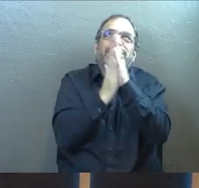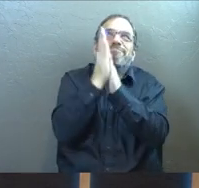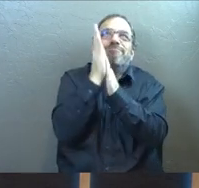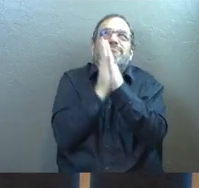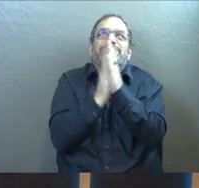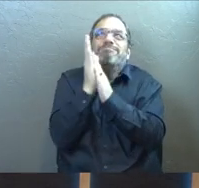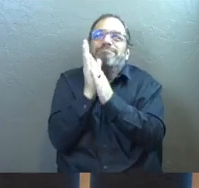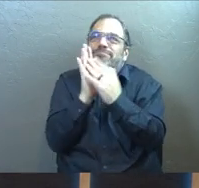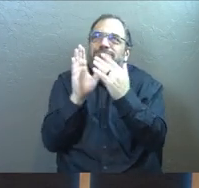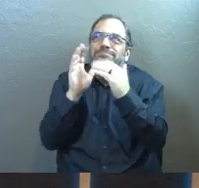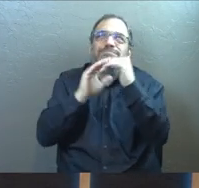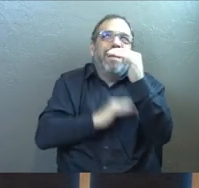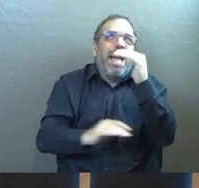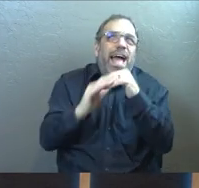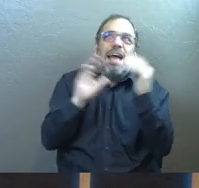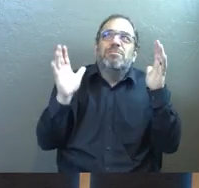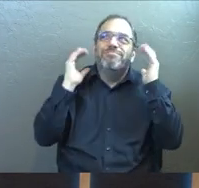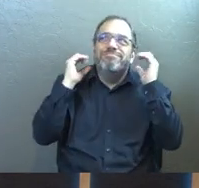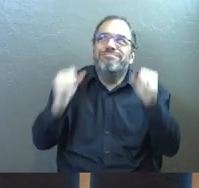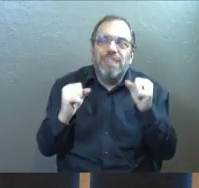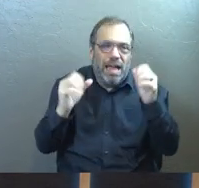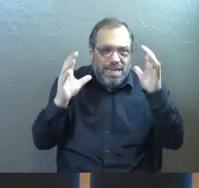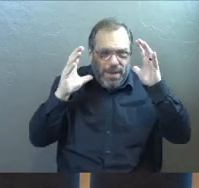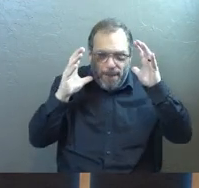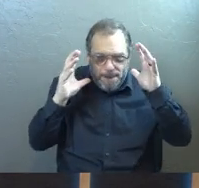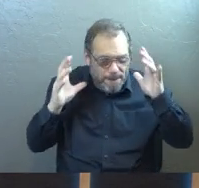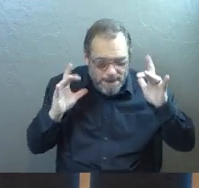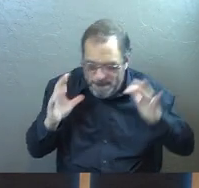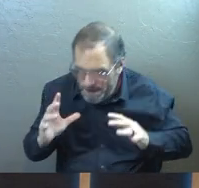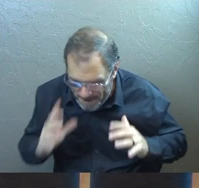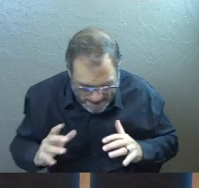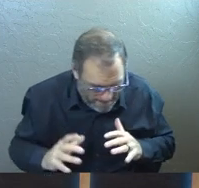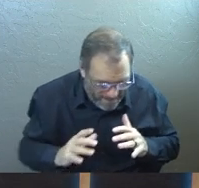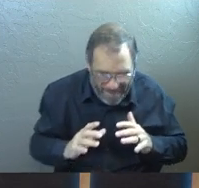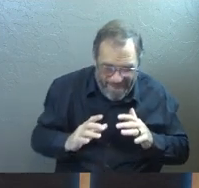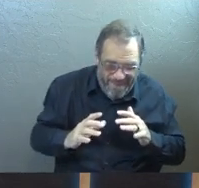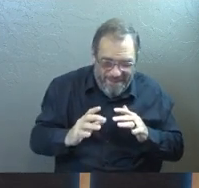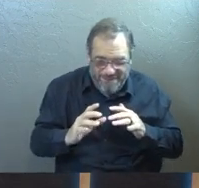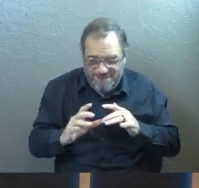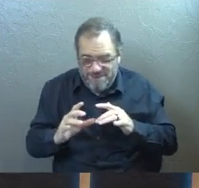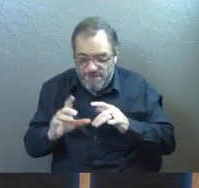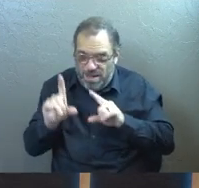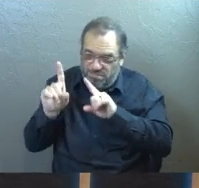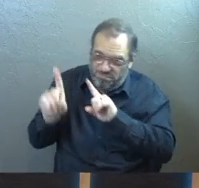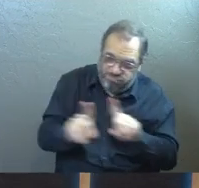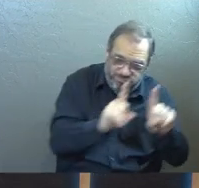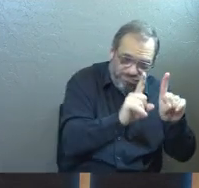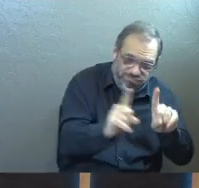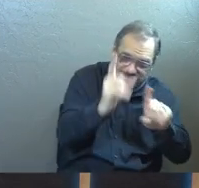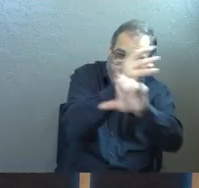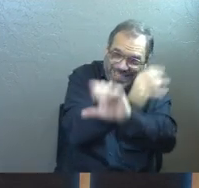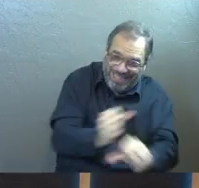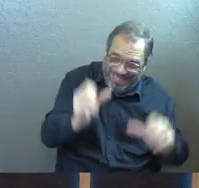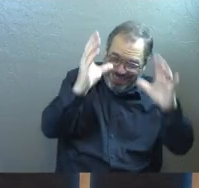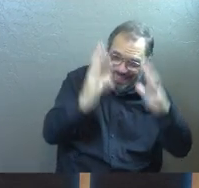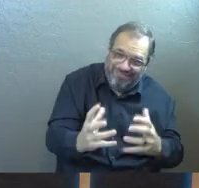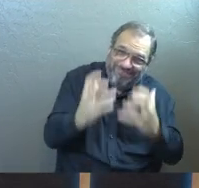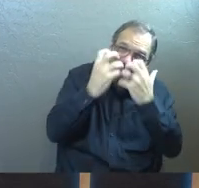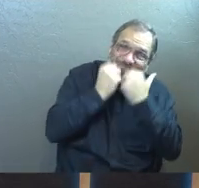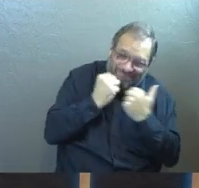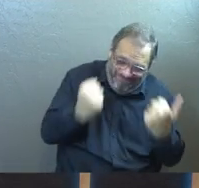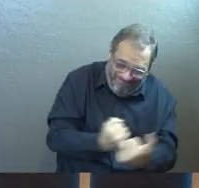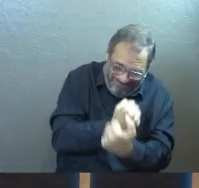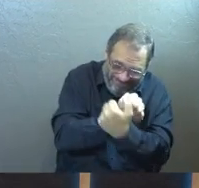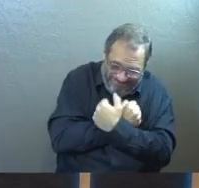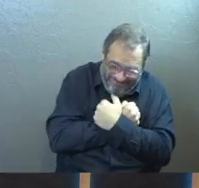wait for heaven. I can't wait till I get to walk face to face with the very Savior that I love and I've